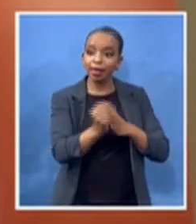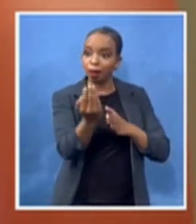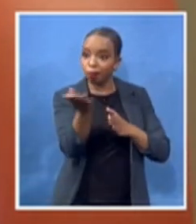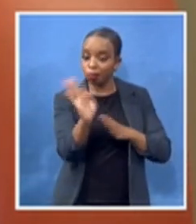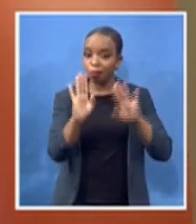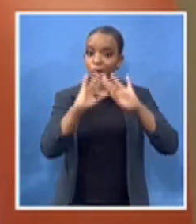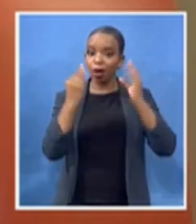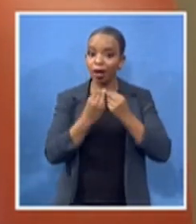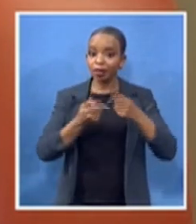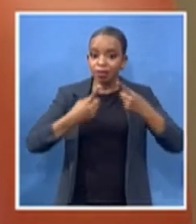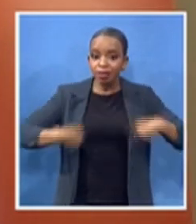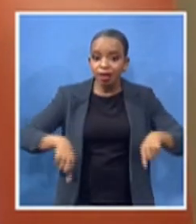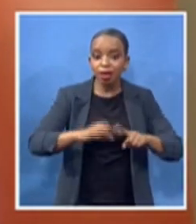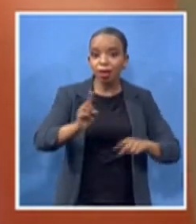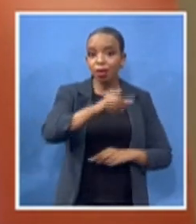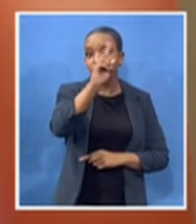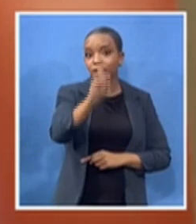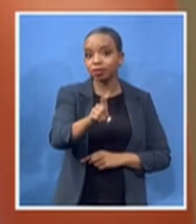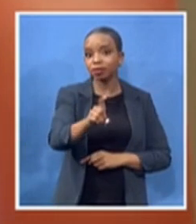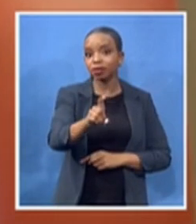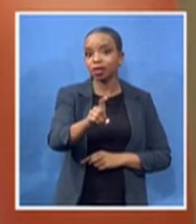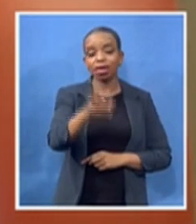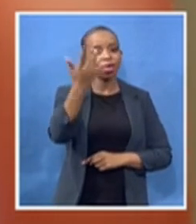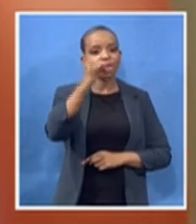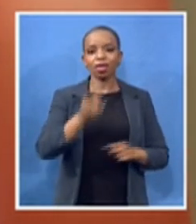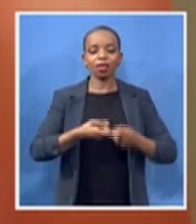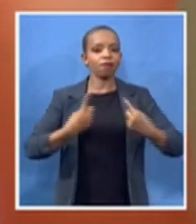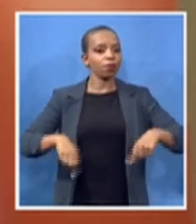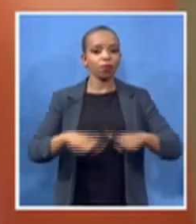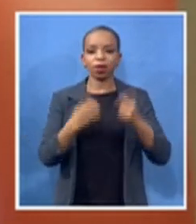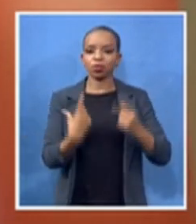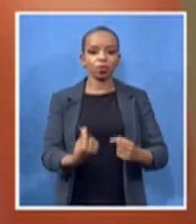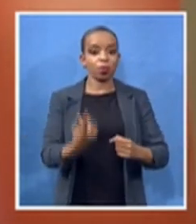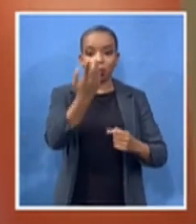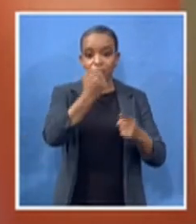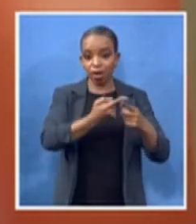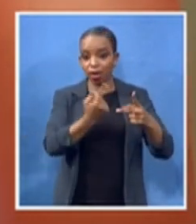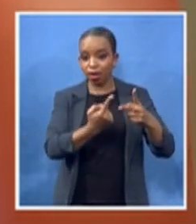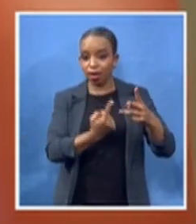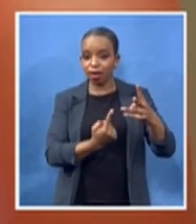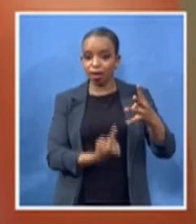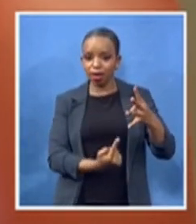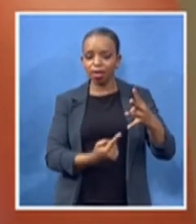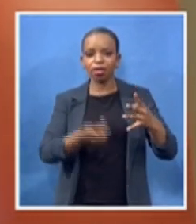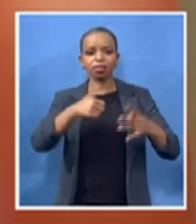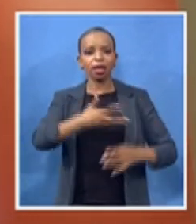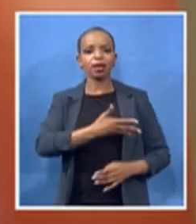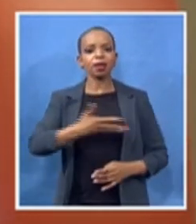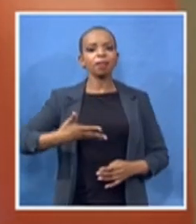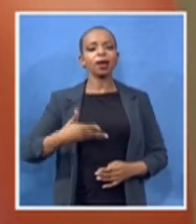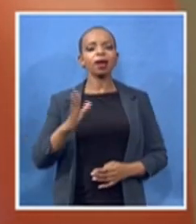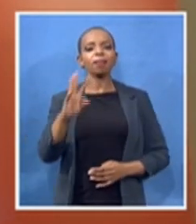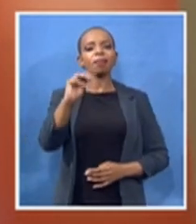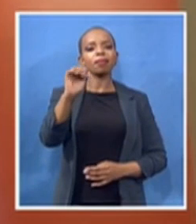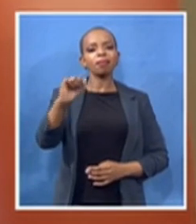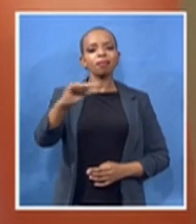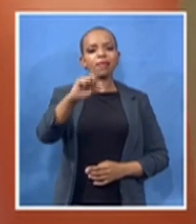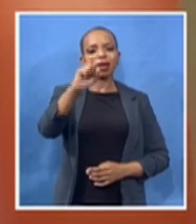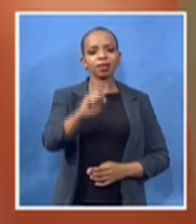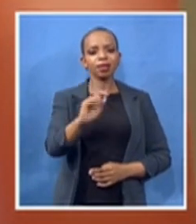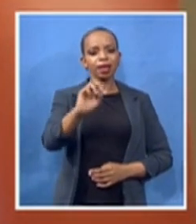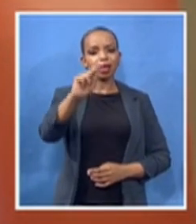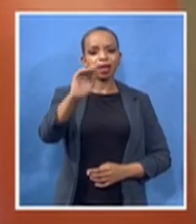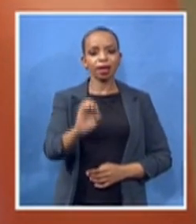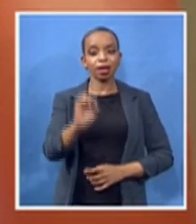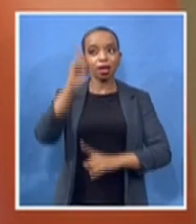we are not fulfilling the legacy of mama charlotte mclayge and i'm challenging ourselves today